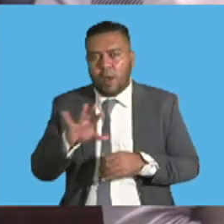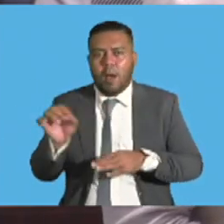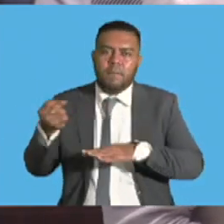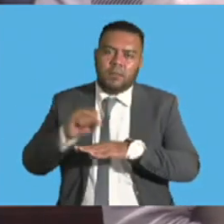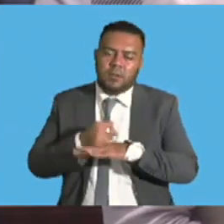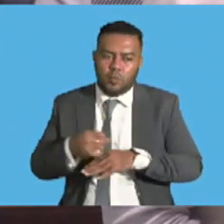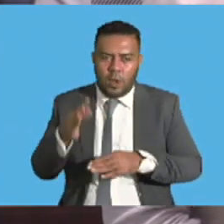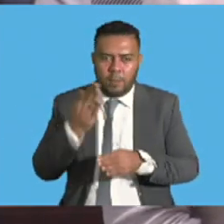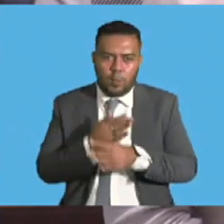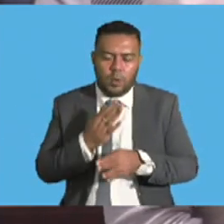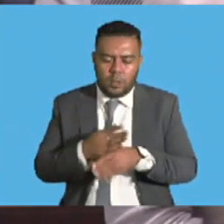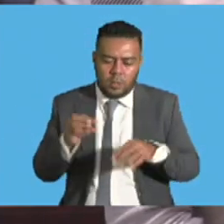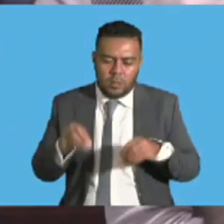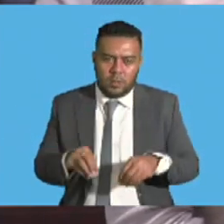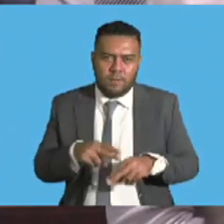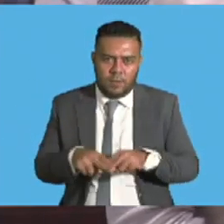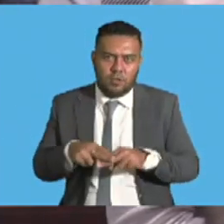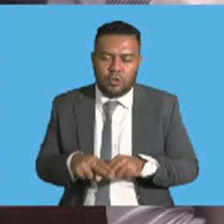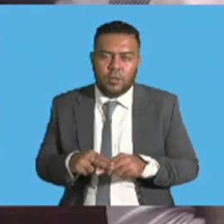of the projects.